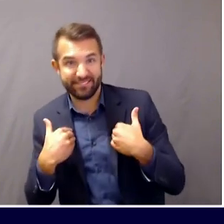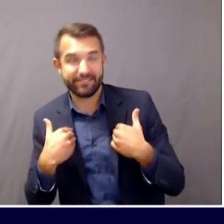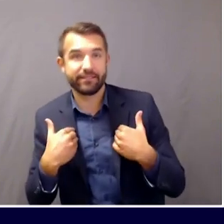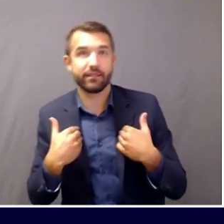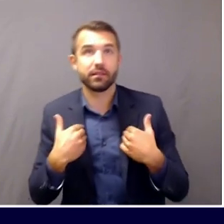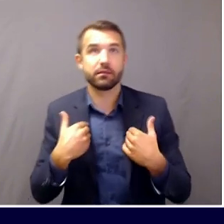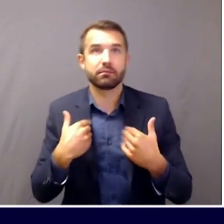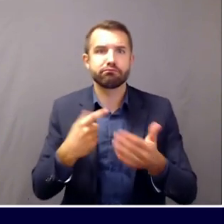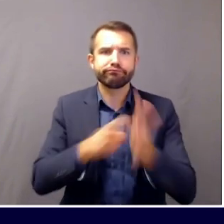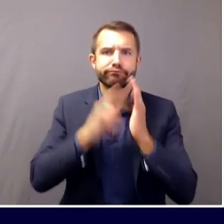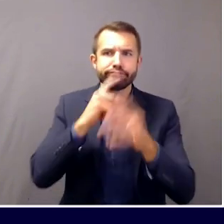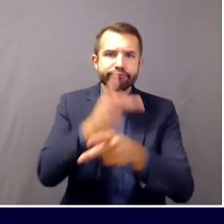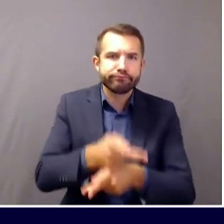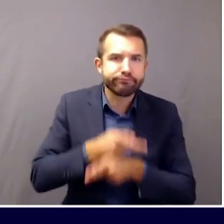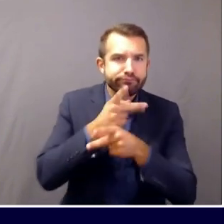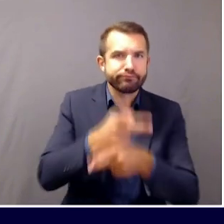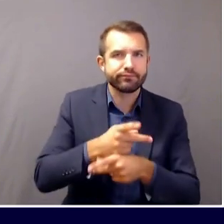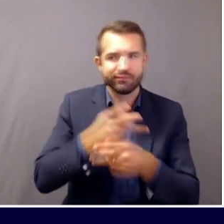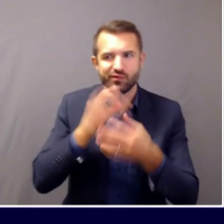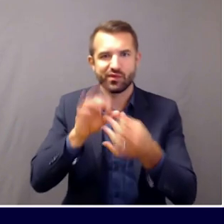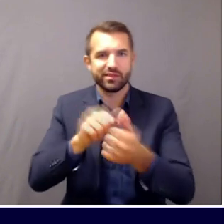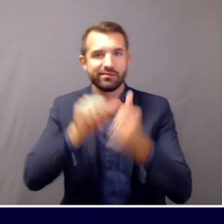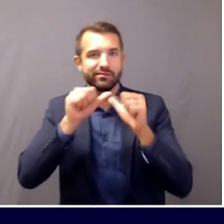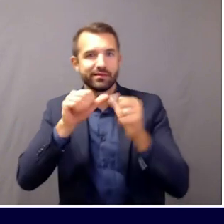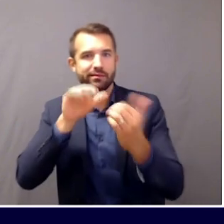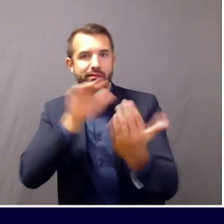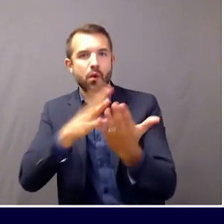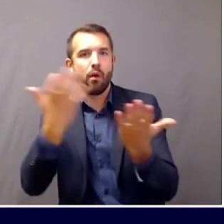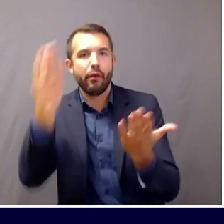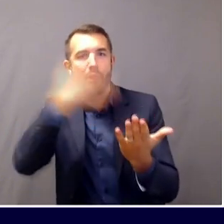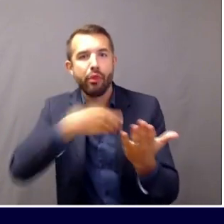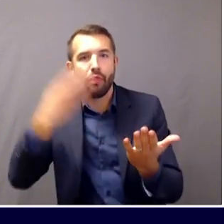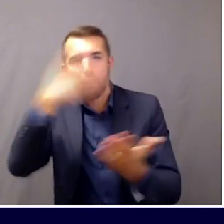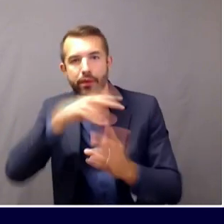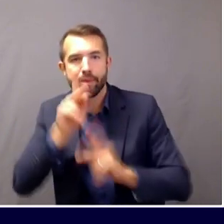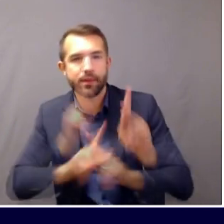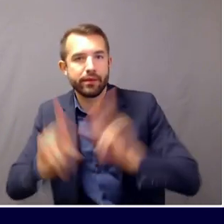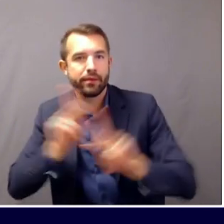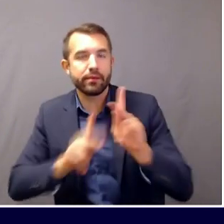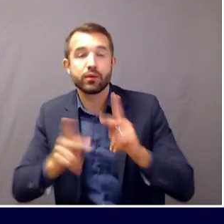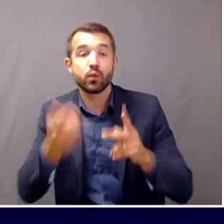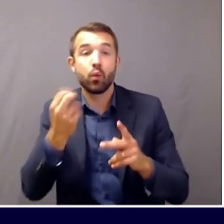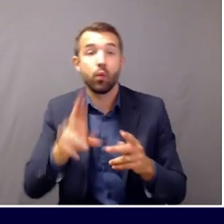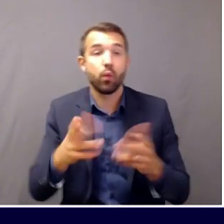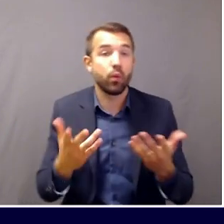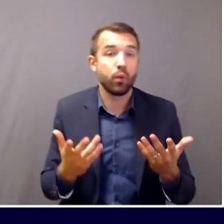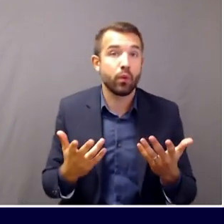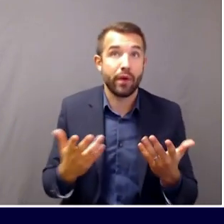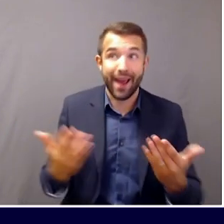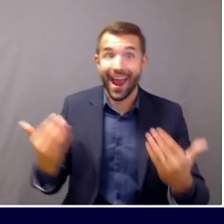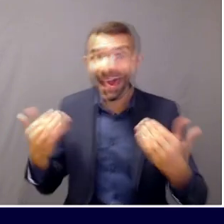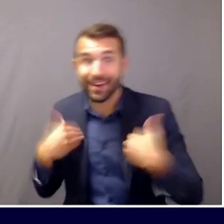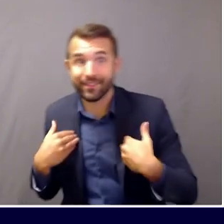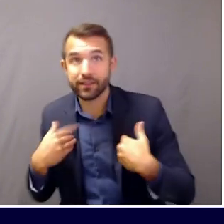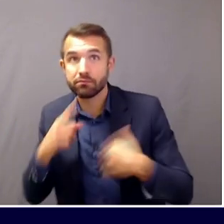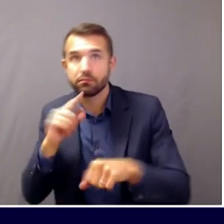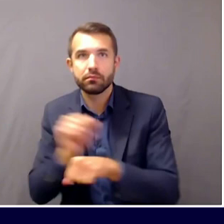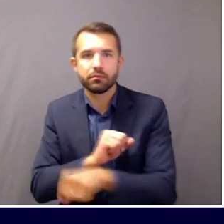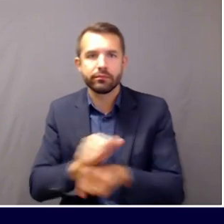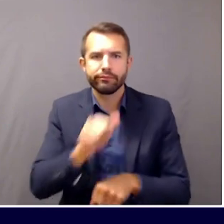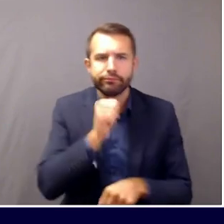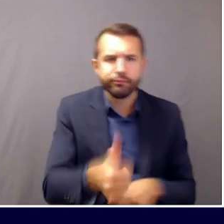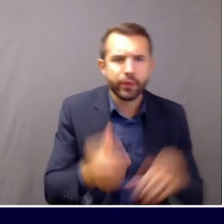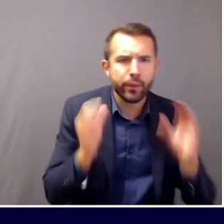with is missing individuals or rather in this case, getting false positives among individuals who aren't actually positive.